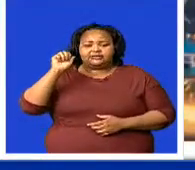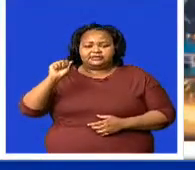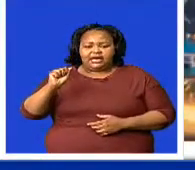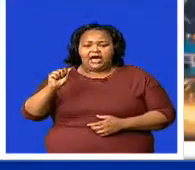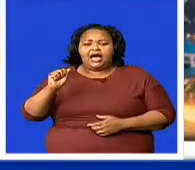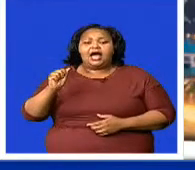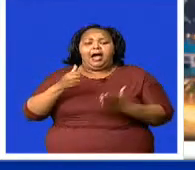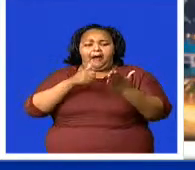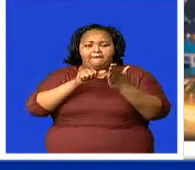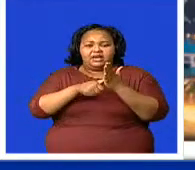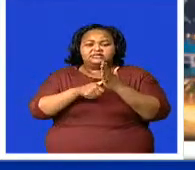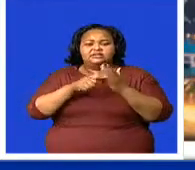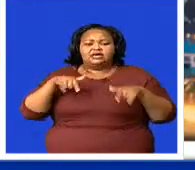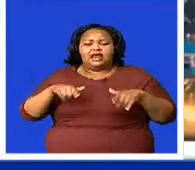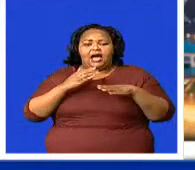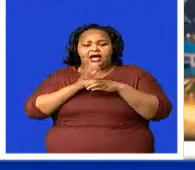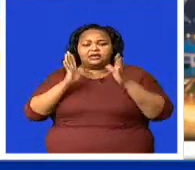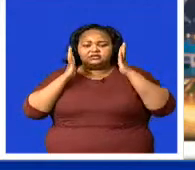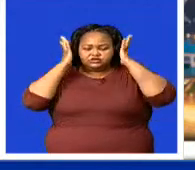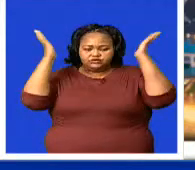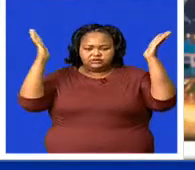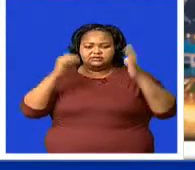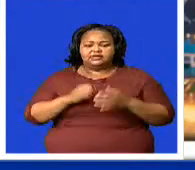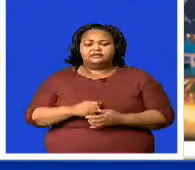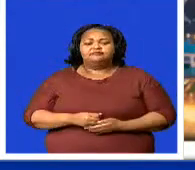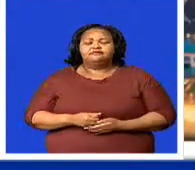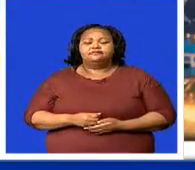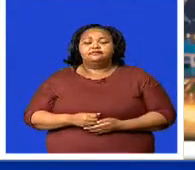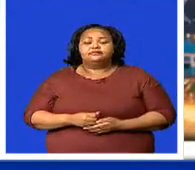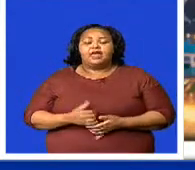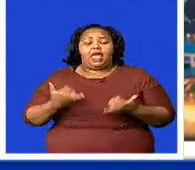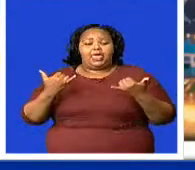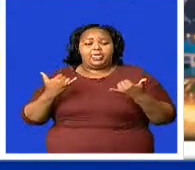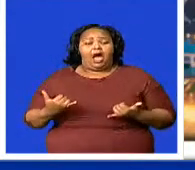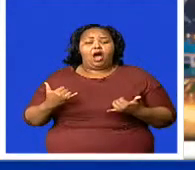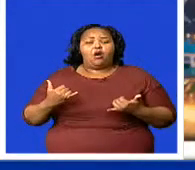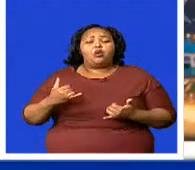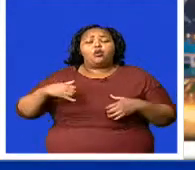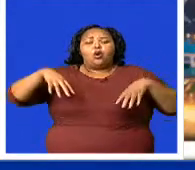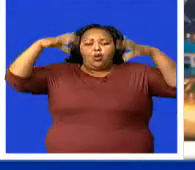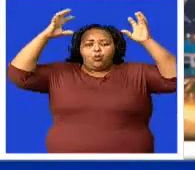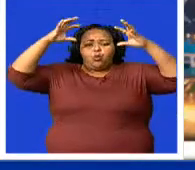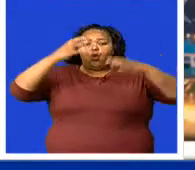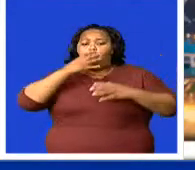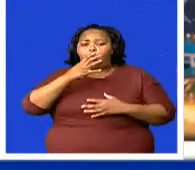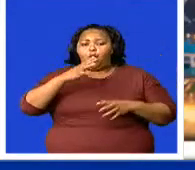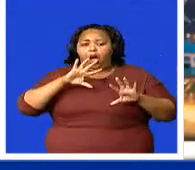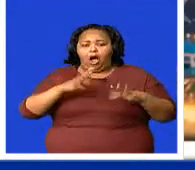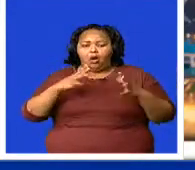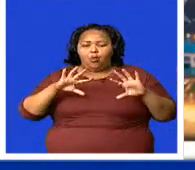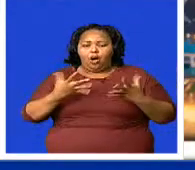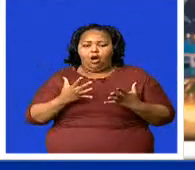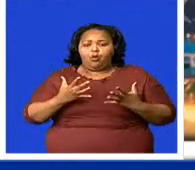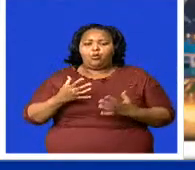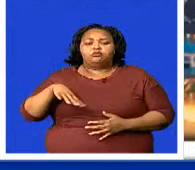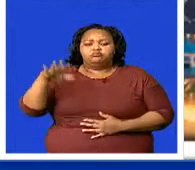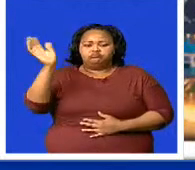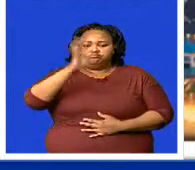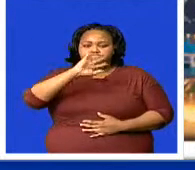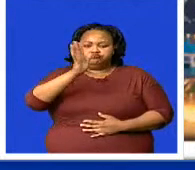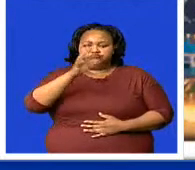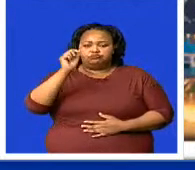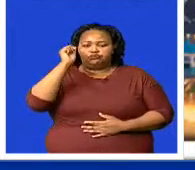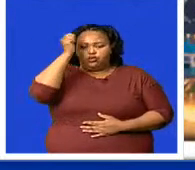Eswatini, that is all the news we had for you tonight. Up next is the weather forecast. Good night and God bless.